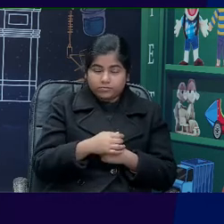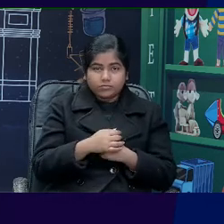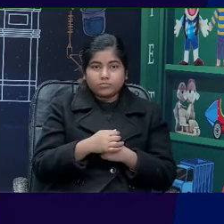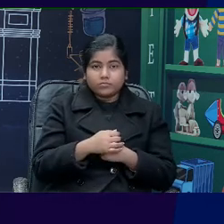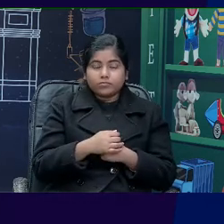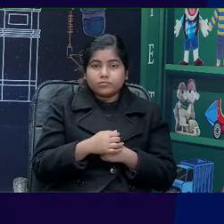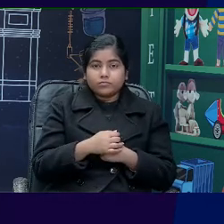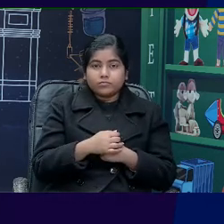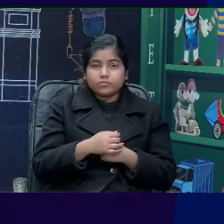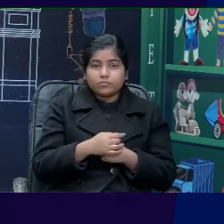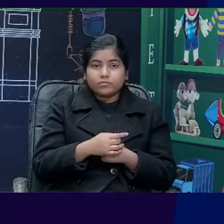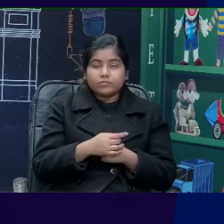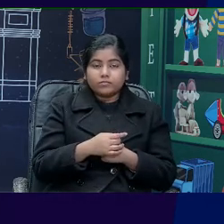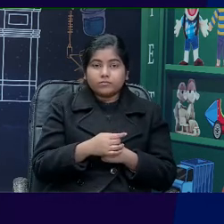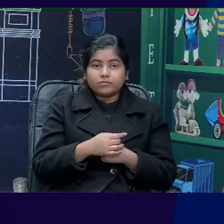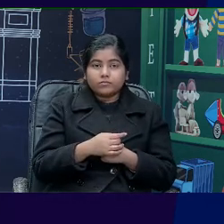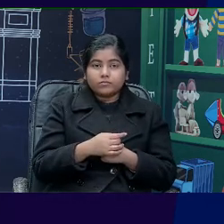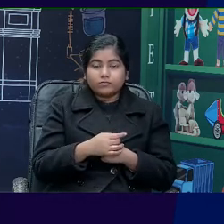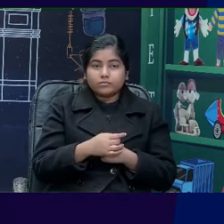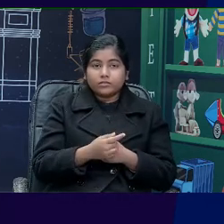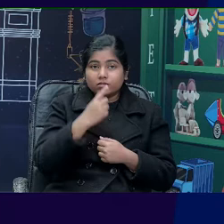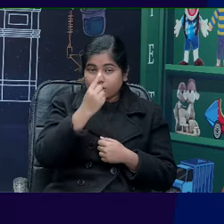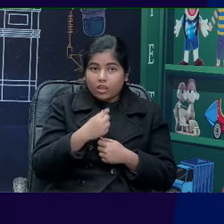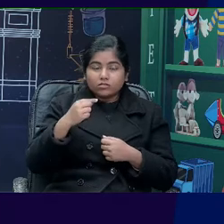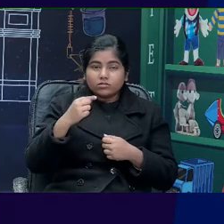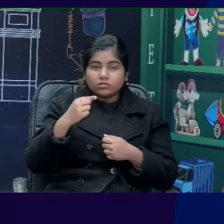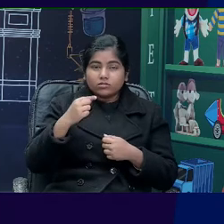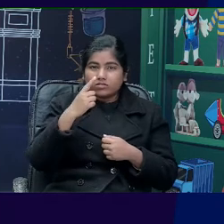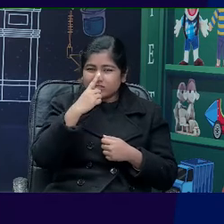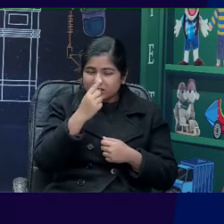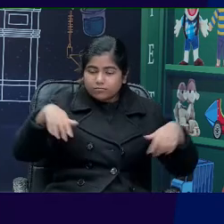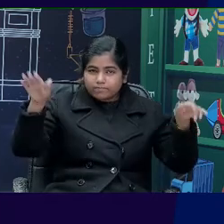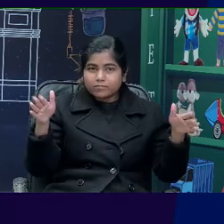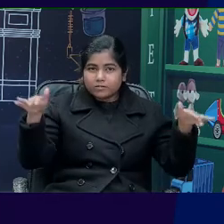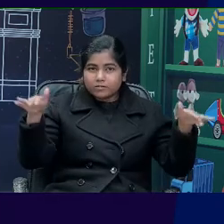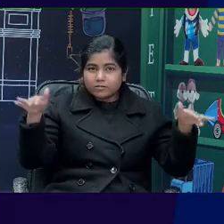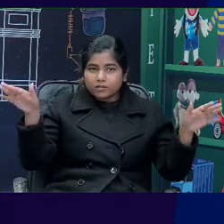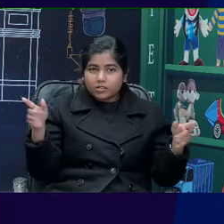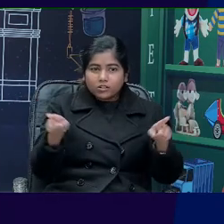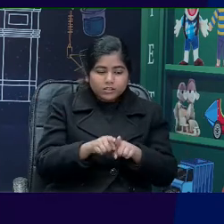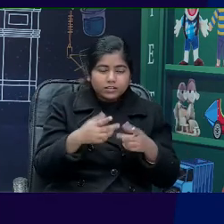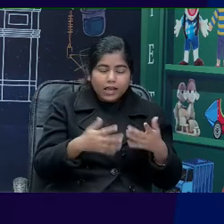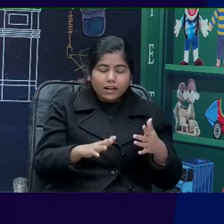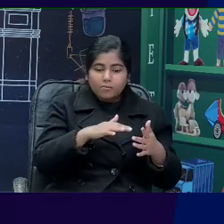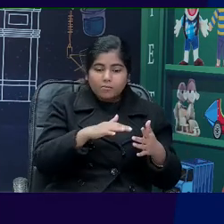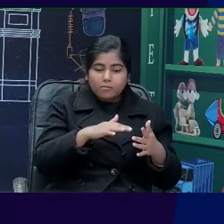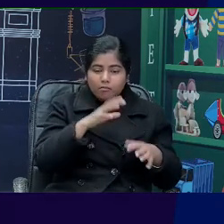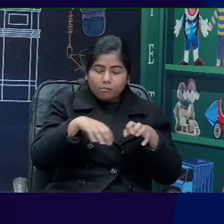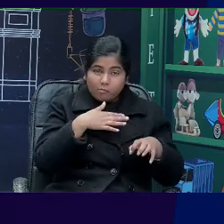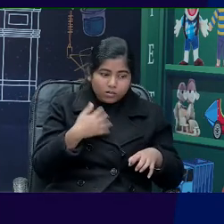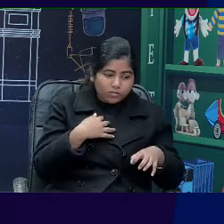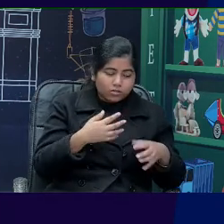And then there are eagles screaming, you know, who have come to eat the carcass of the dead dough. So,